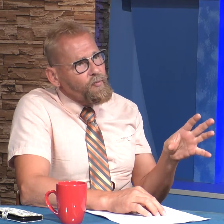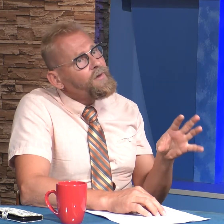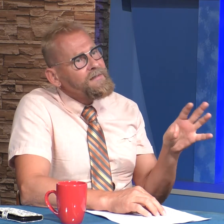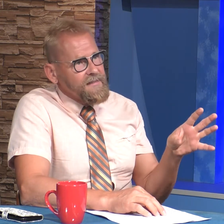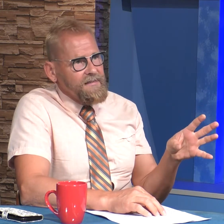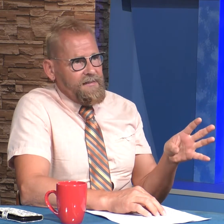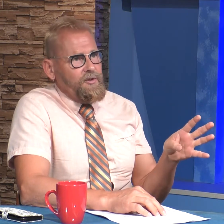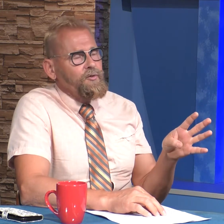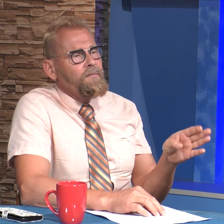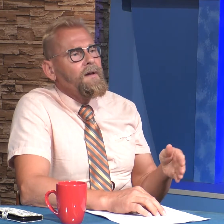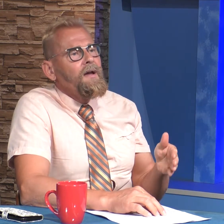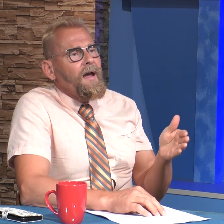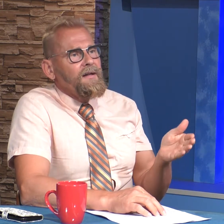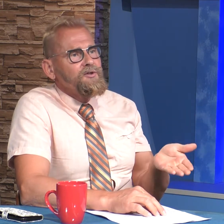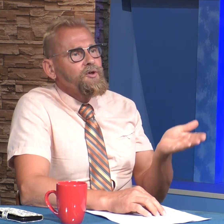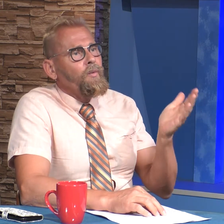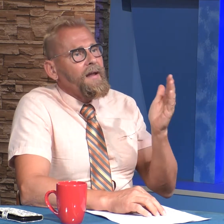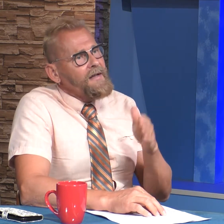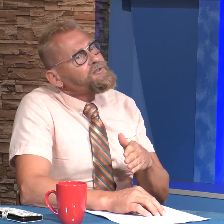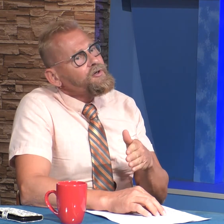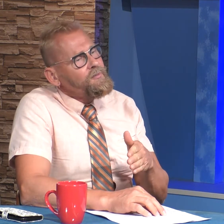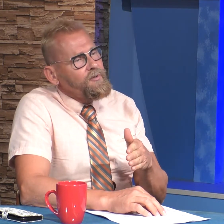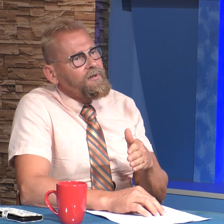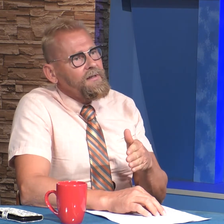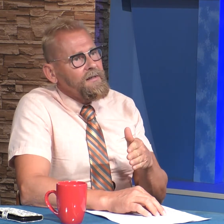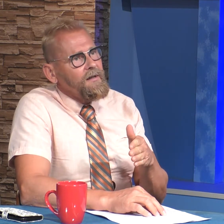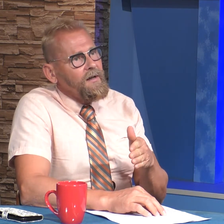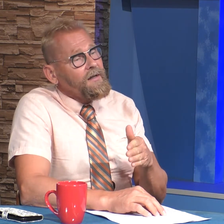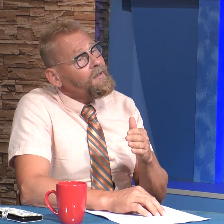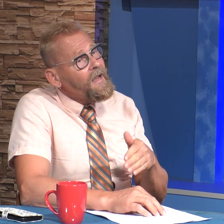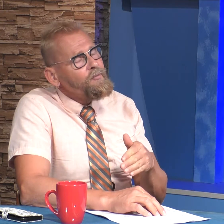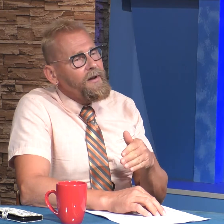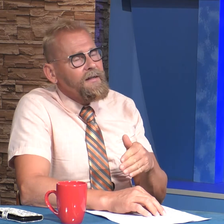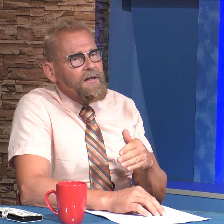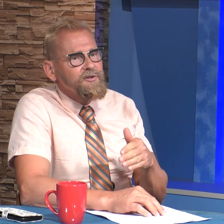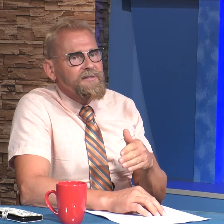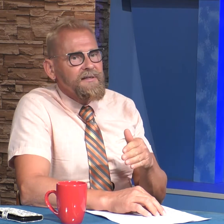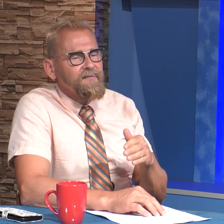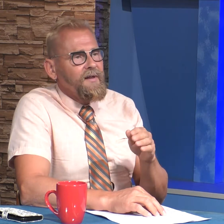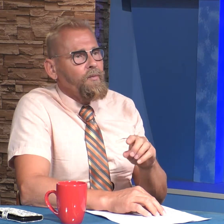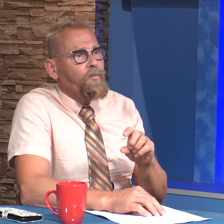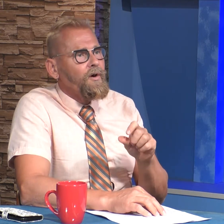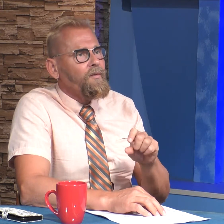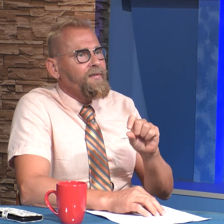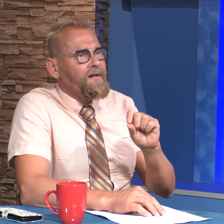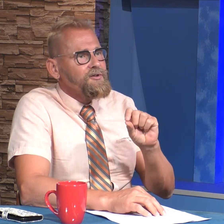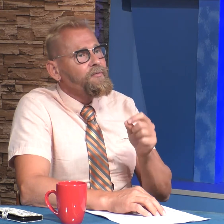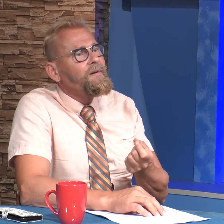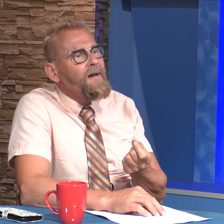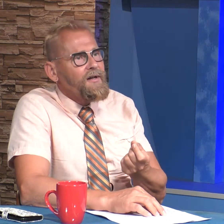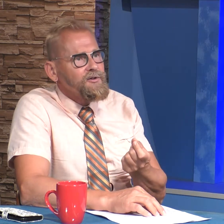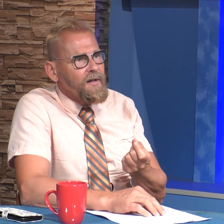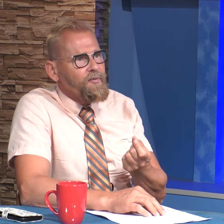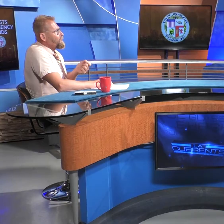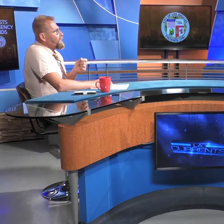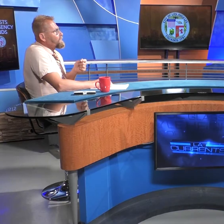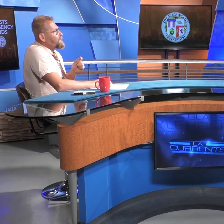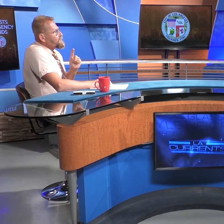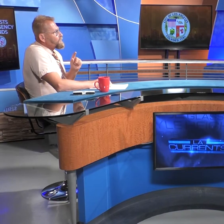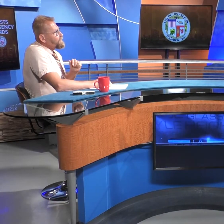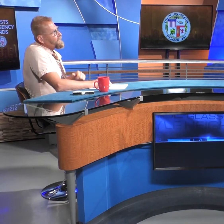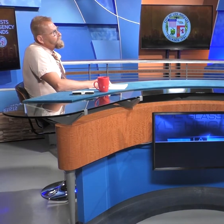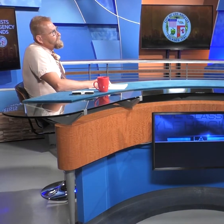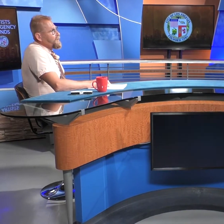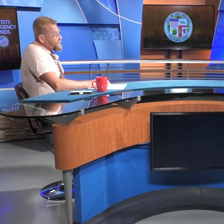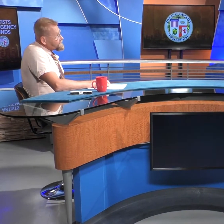program wouldn't continue and so we asked our community collaborating agency if they would work with us to reimagine that program